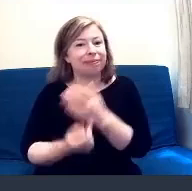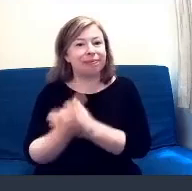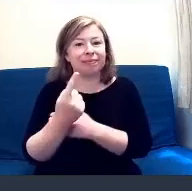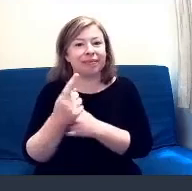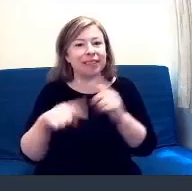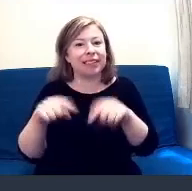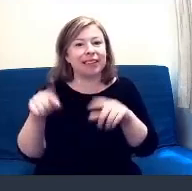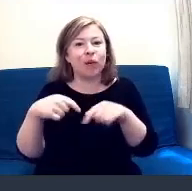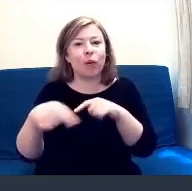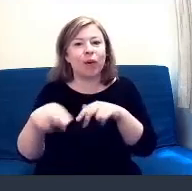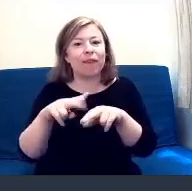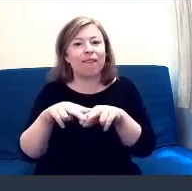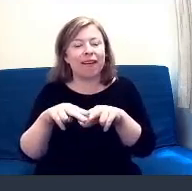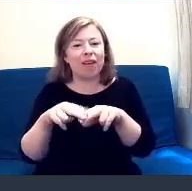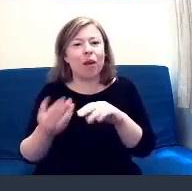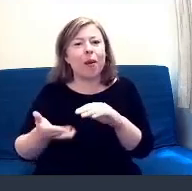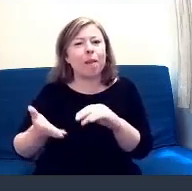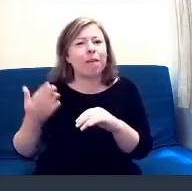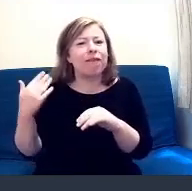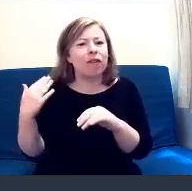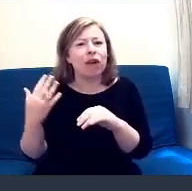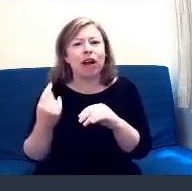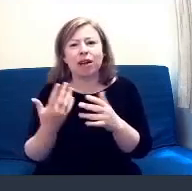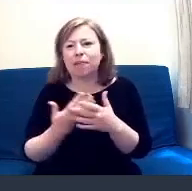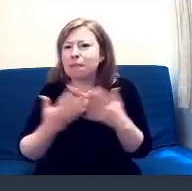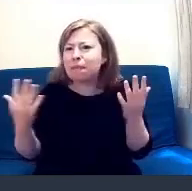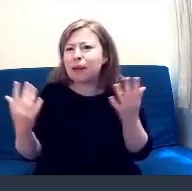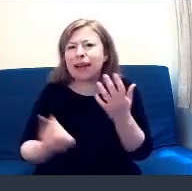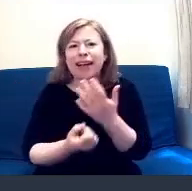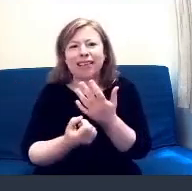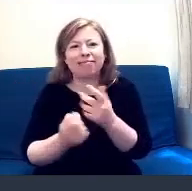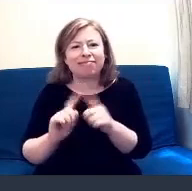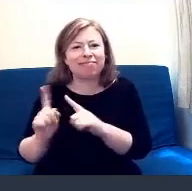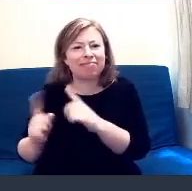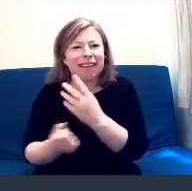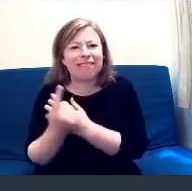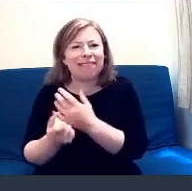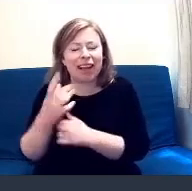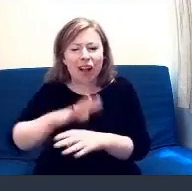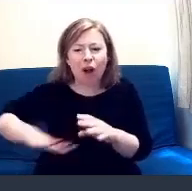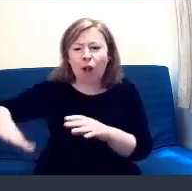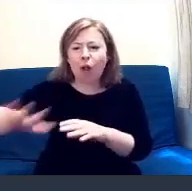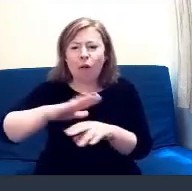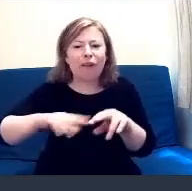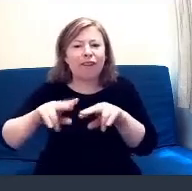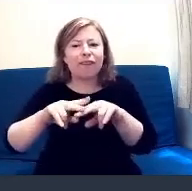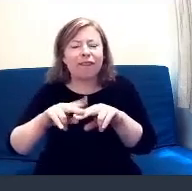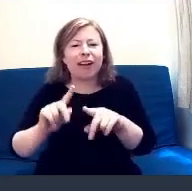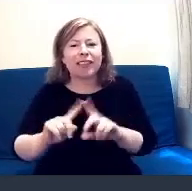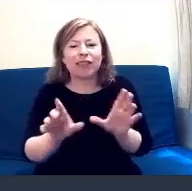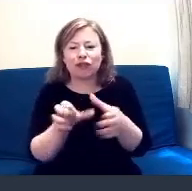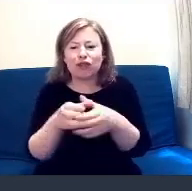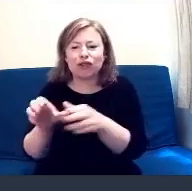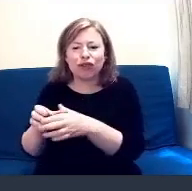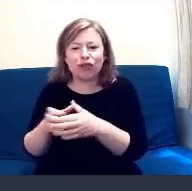we have a lot of big events across the whole five, bringing different groups together to